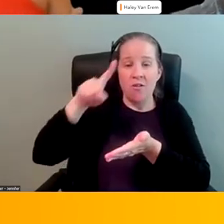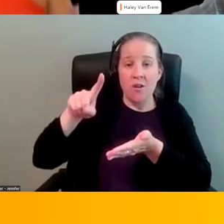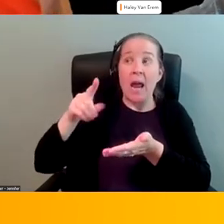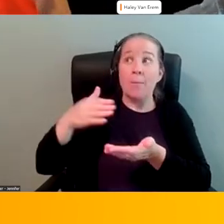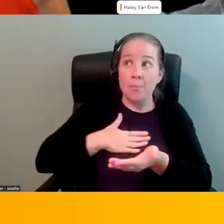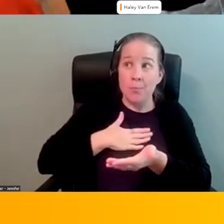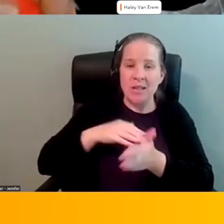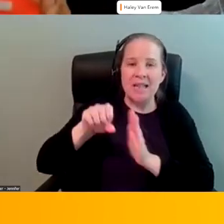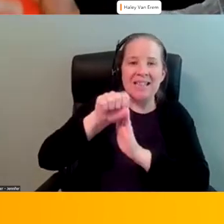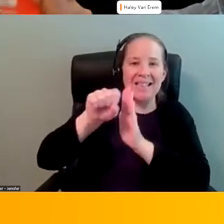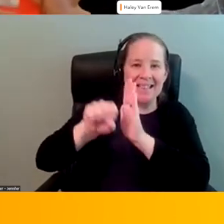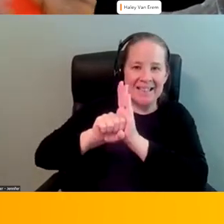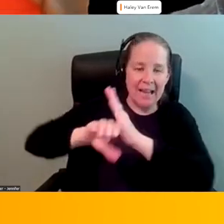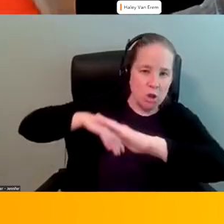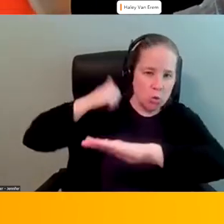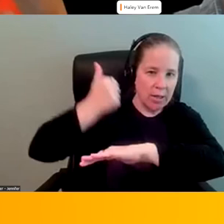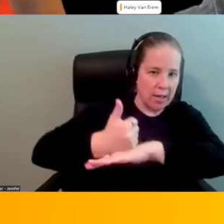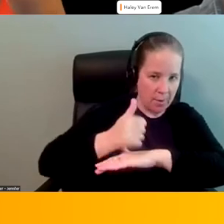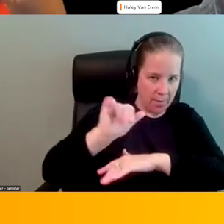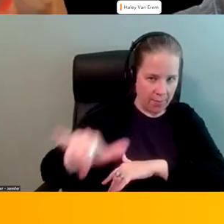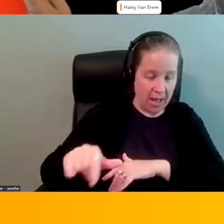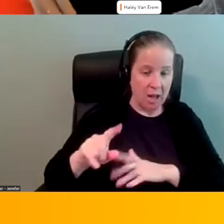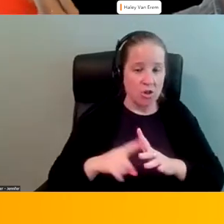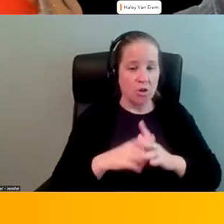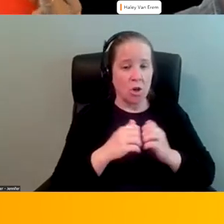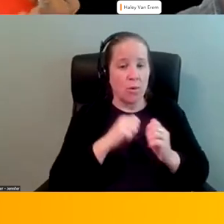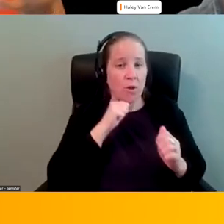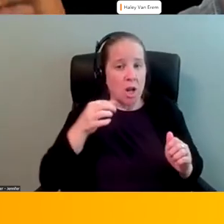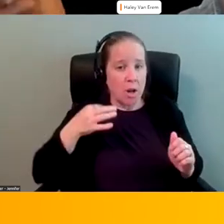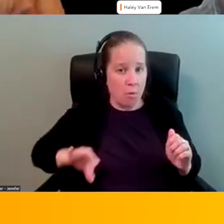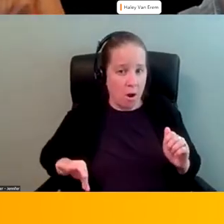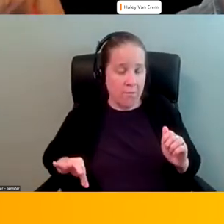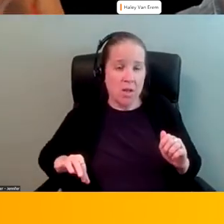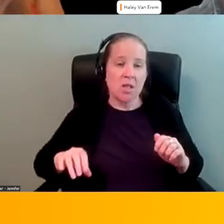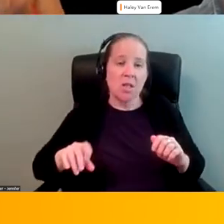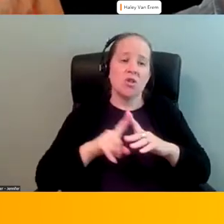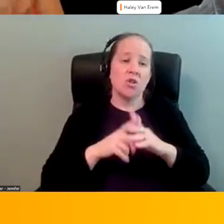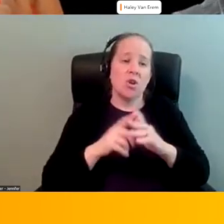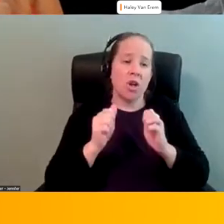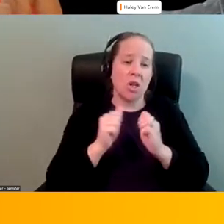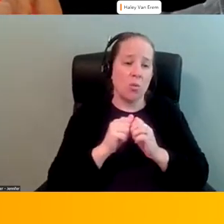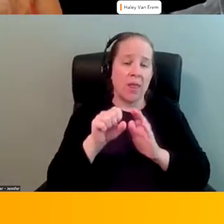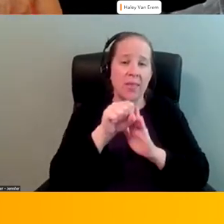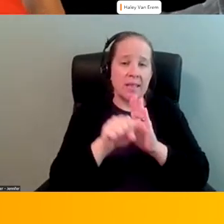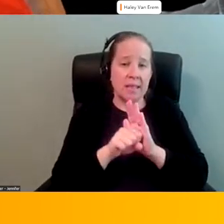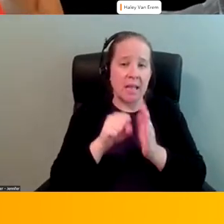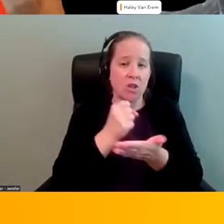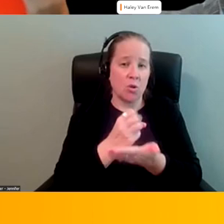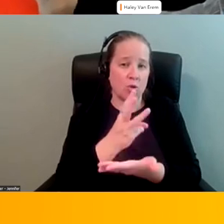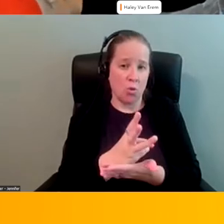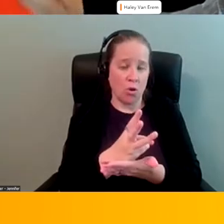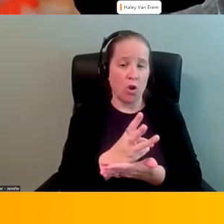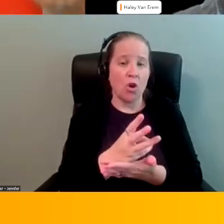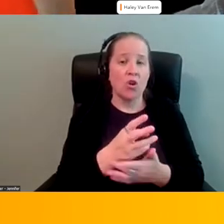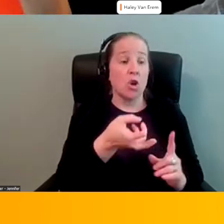that so we're starting with our non-profits and we're starting with our state social workers to